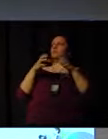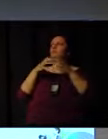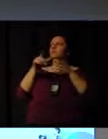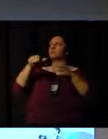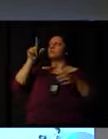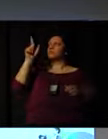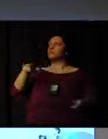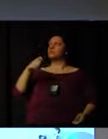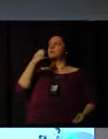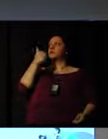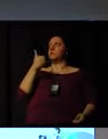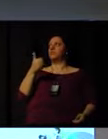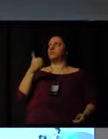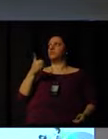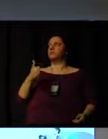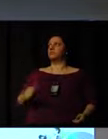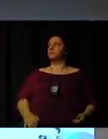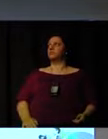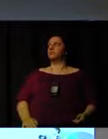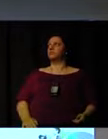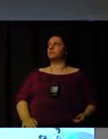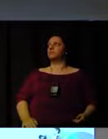very positive. Thank you.